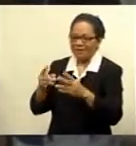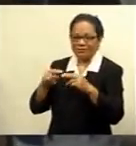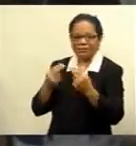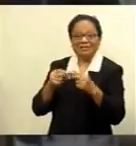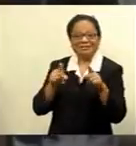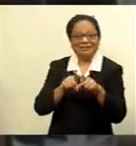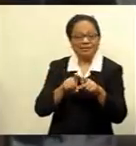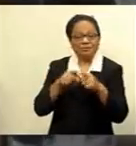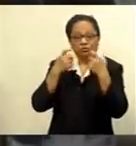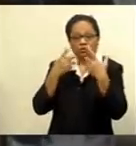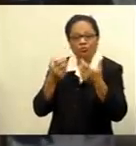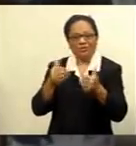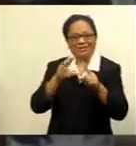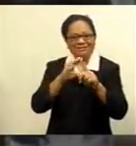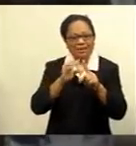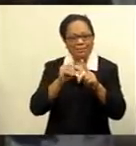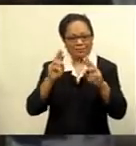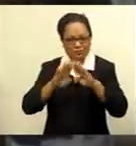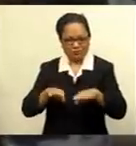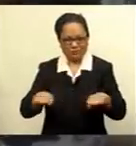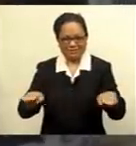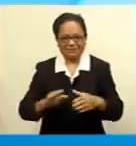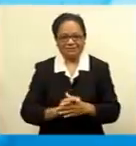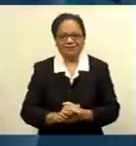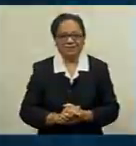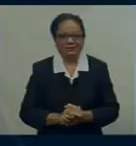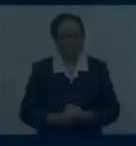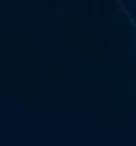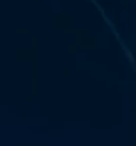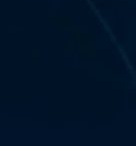family. Kori Tantolala, FBC News.